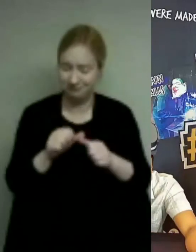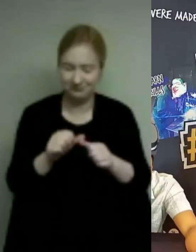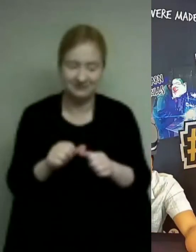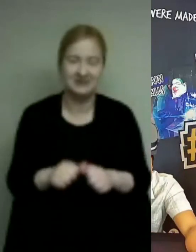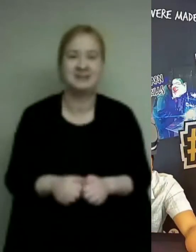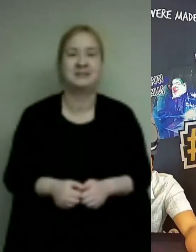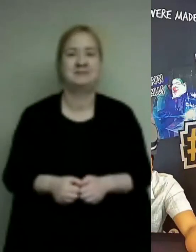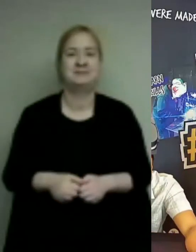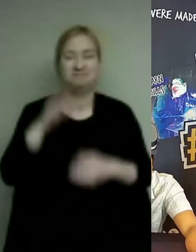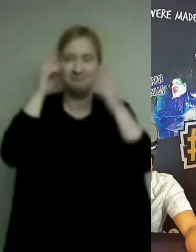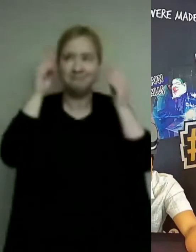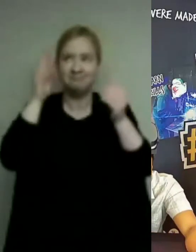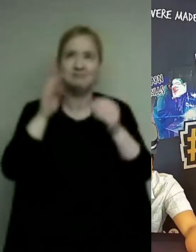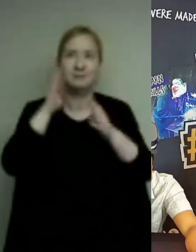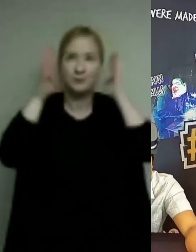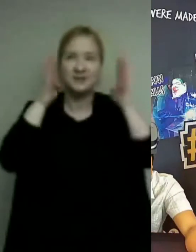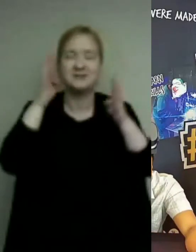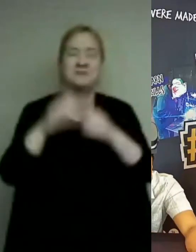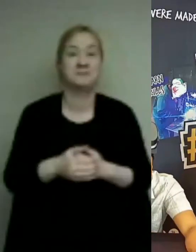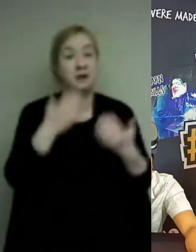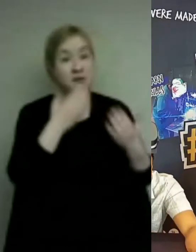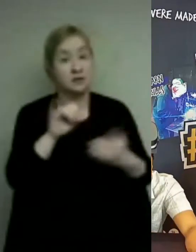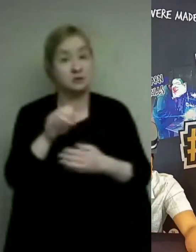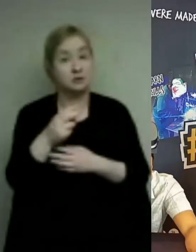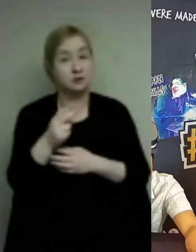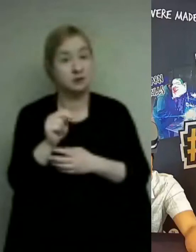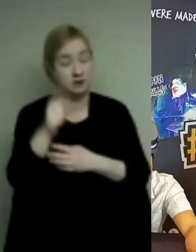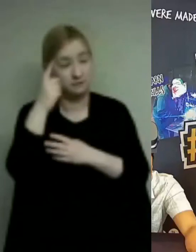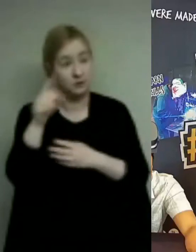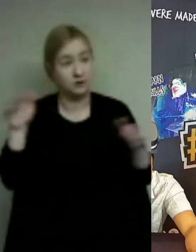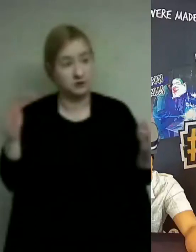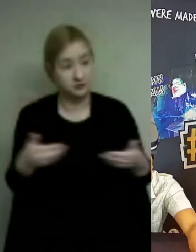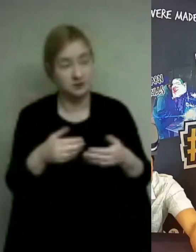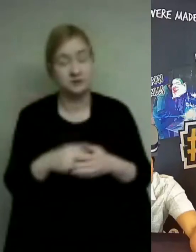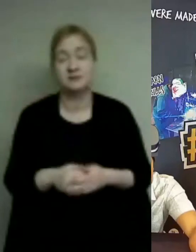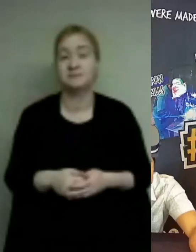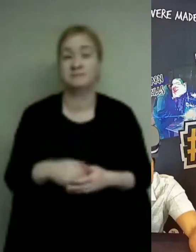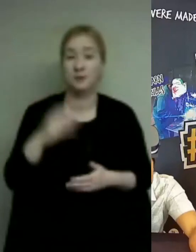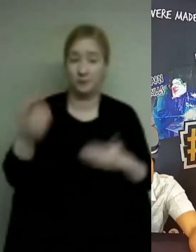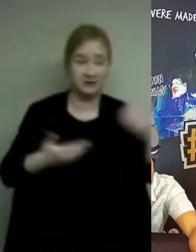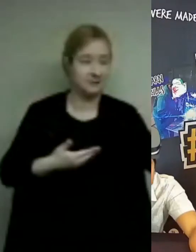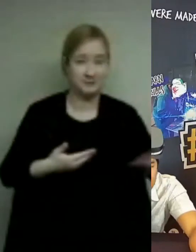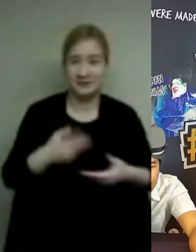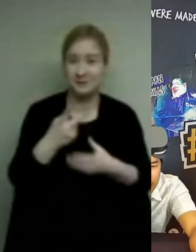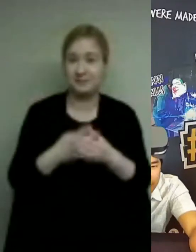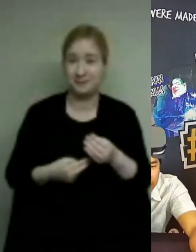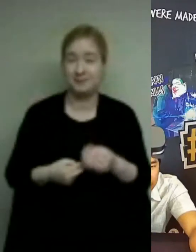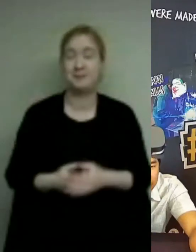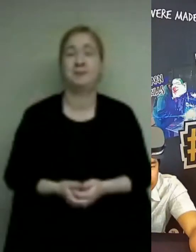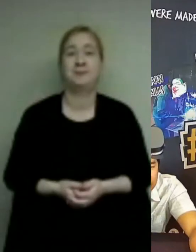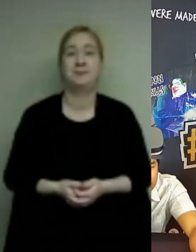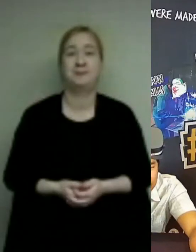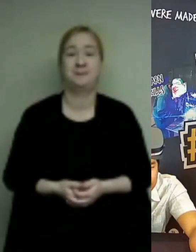um thanks so much john for doing the intro and welcoming both of them here today i want to